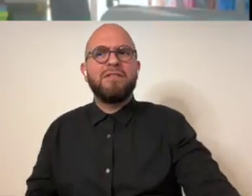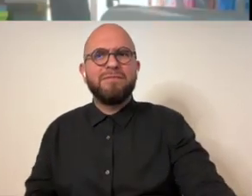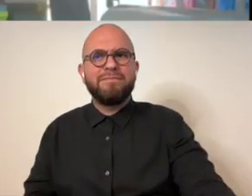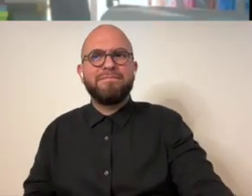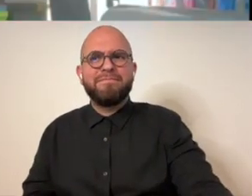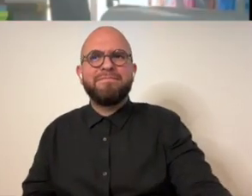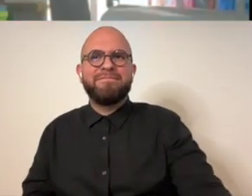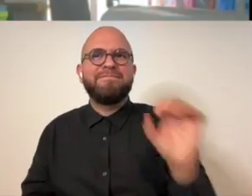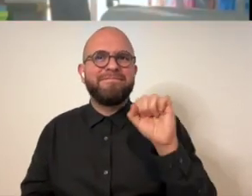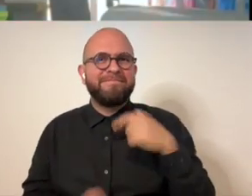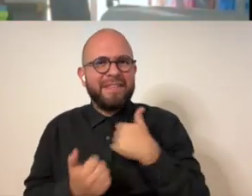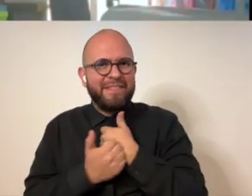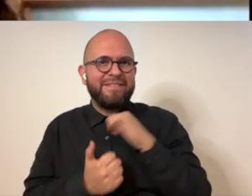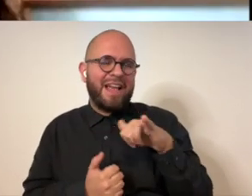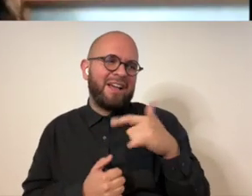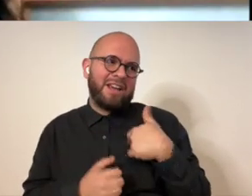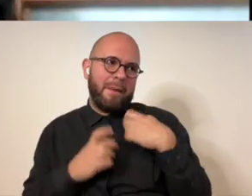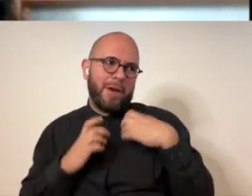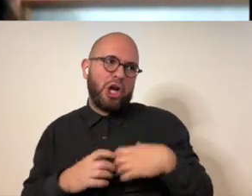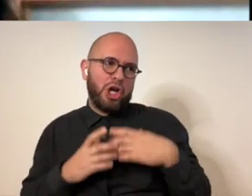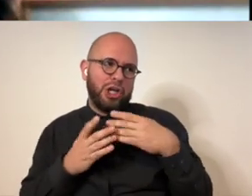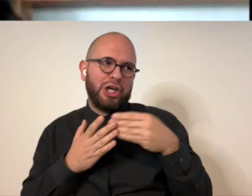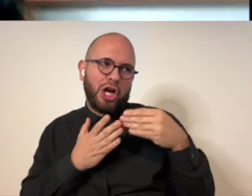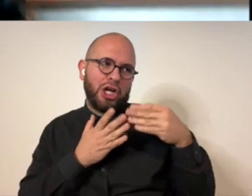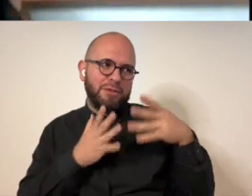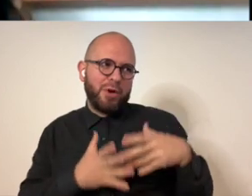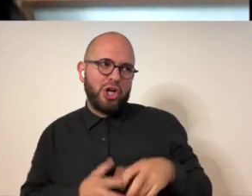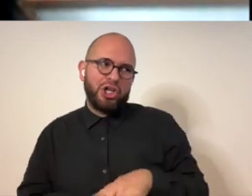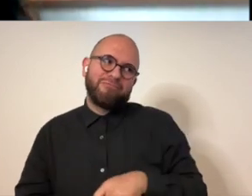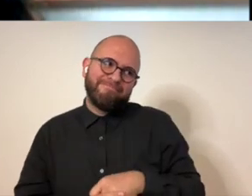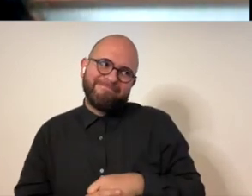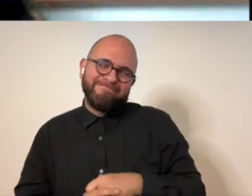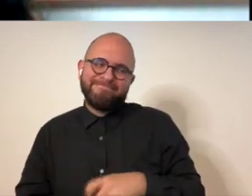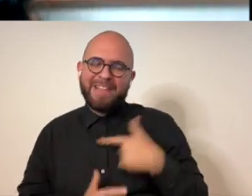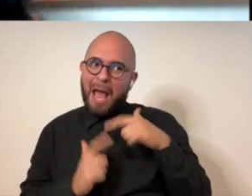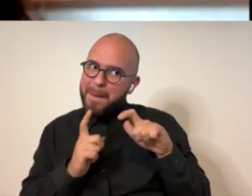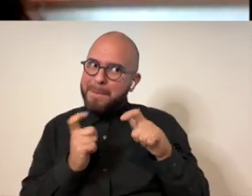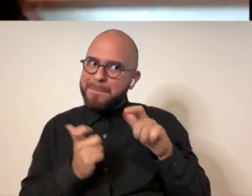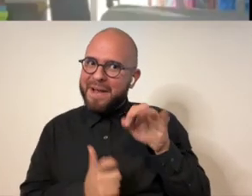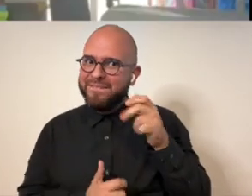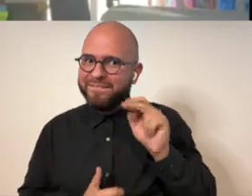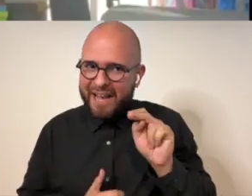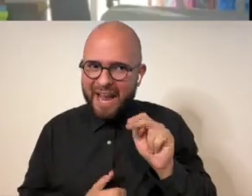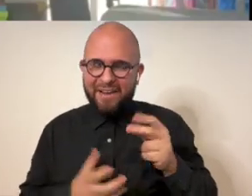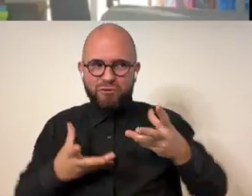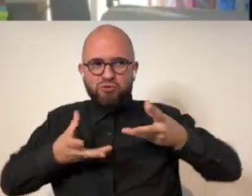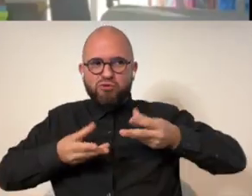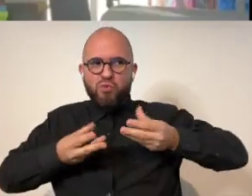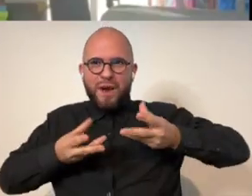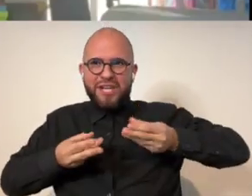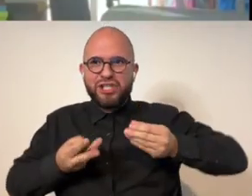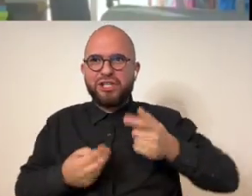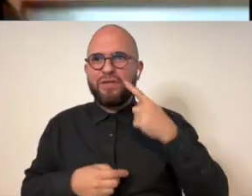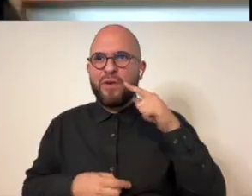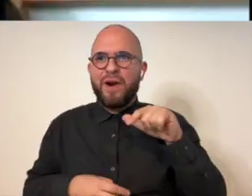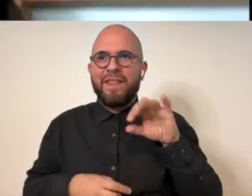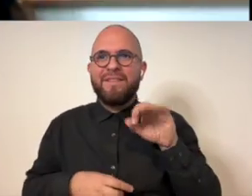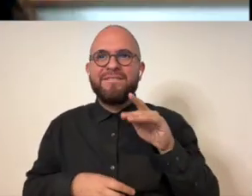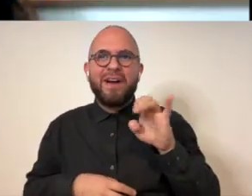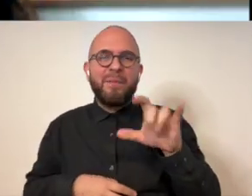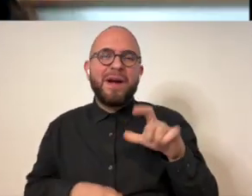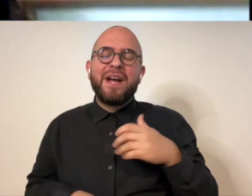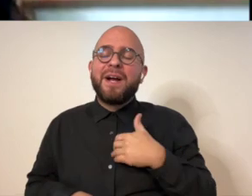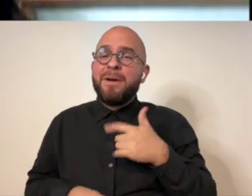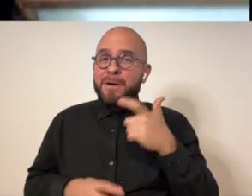up and just improvise really nicely yeah i really love that i i'm a costumer by trade and costume design so i'm a big